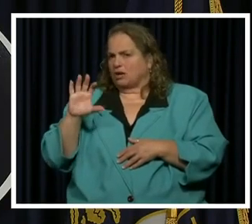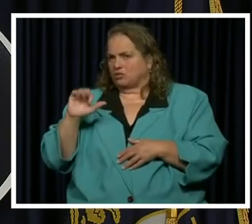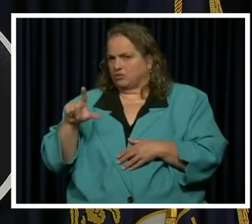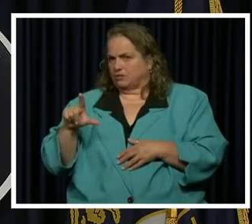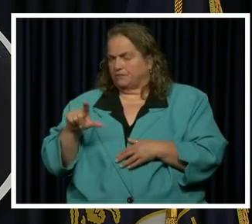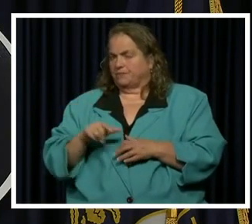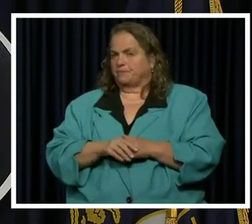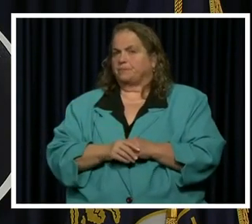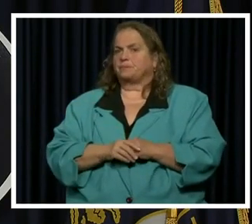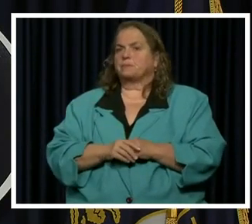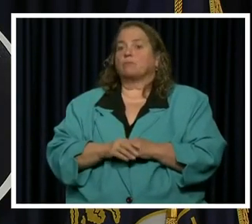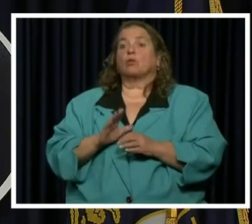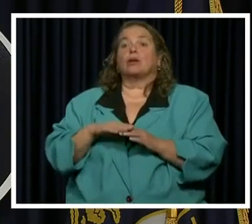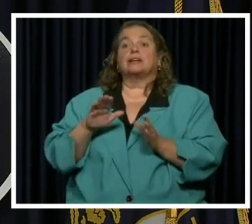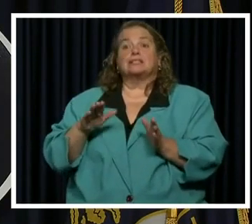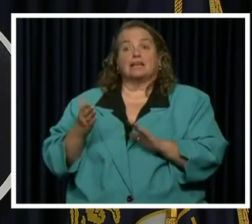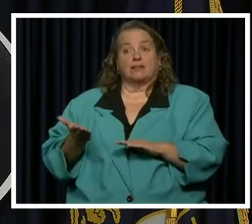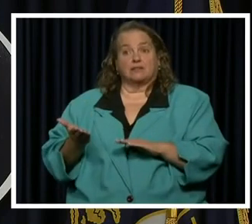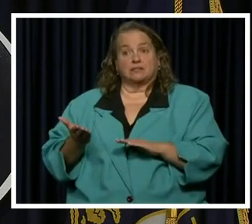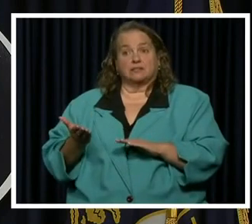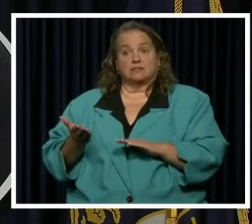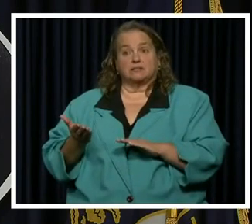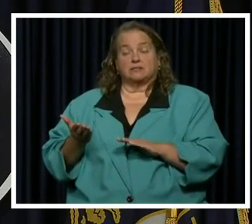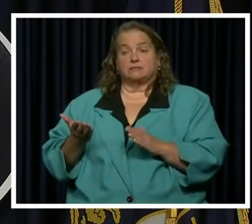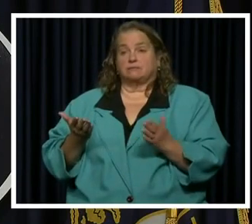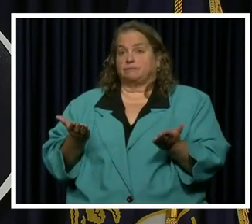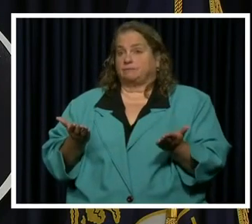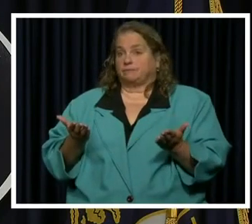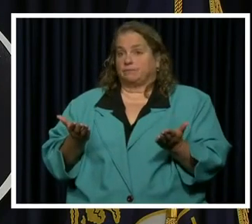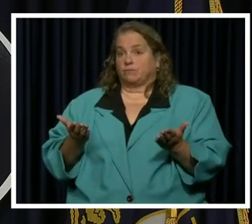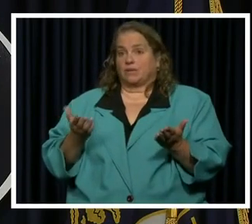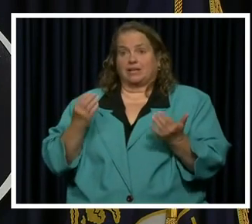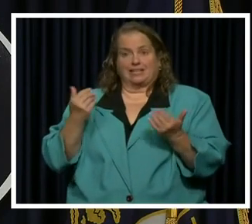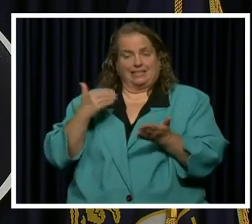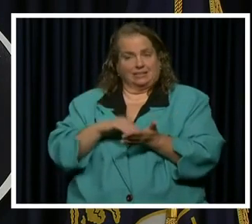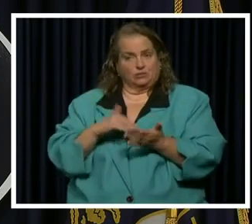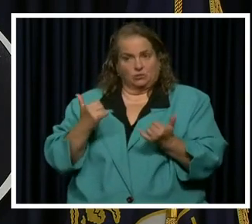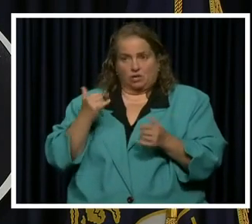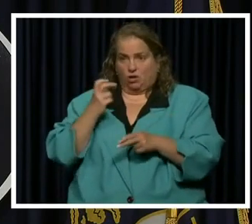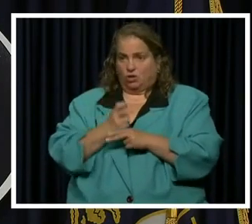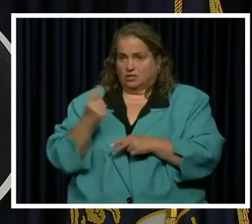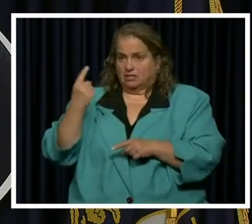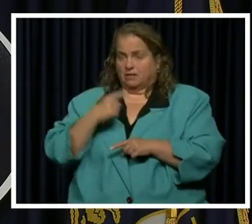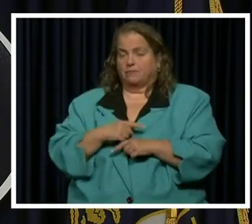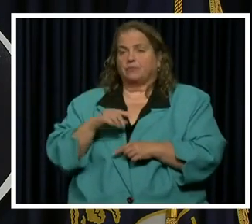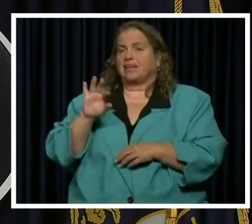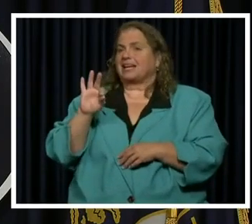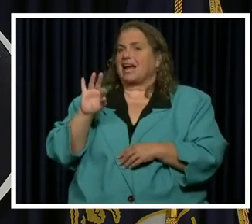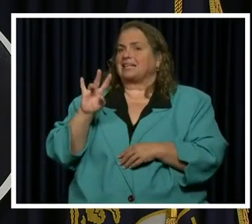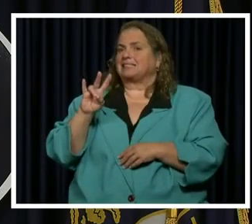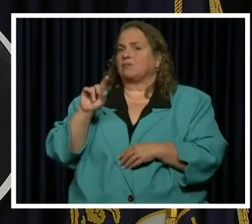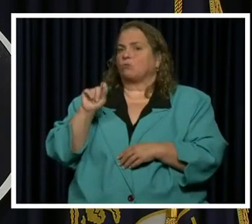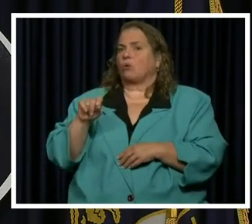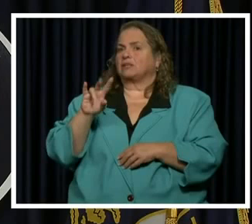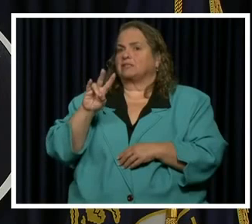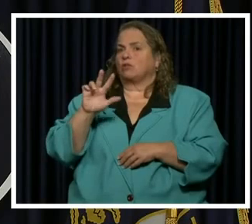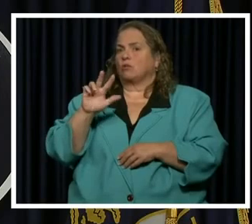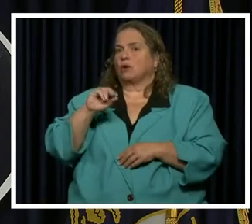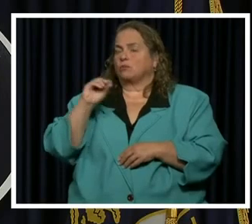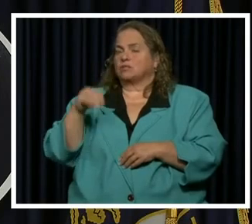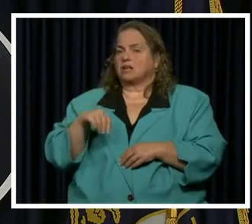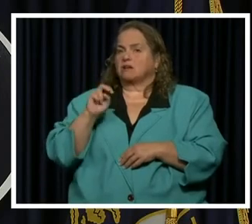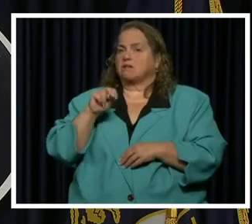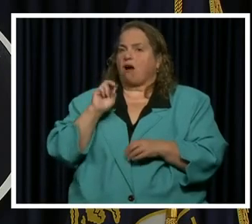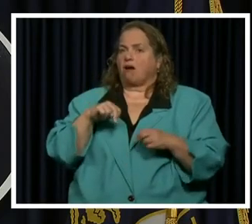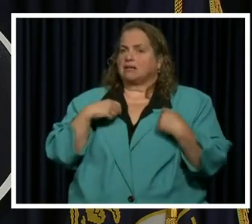on deaths where again today is a hard day. It's a.73% non